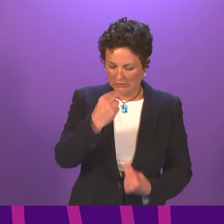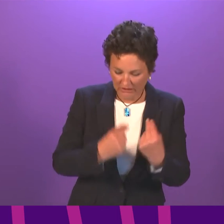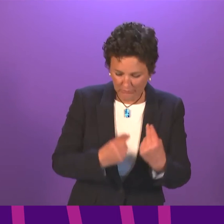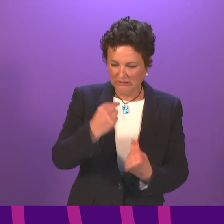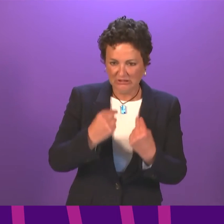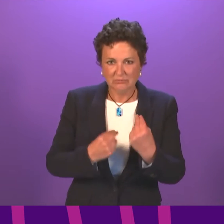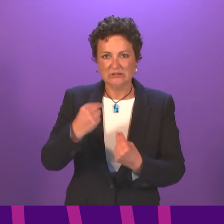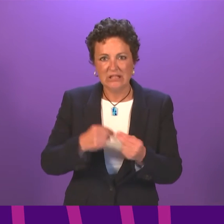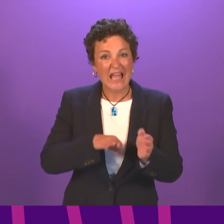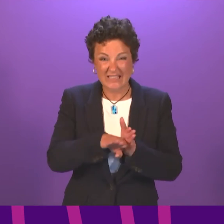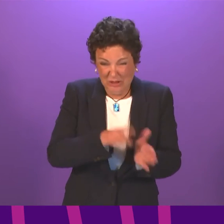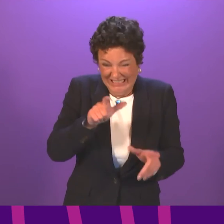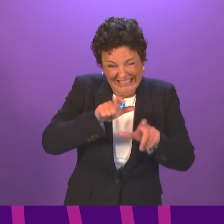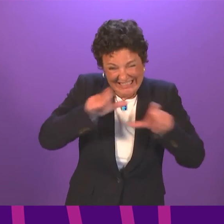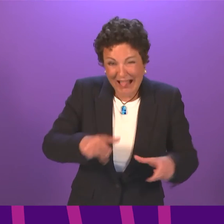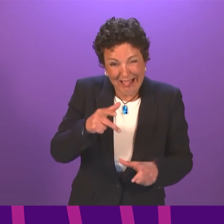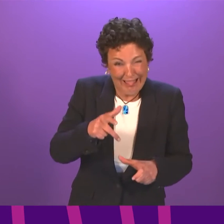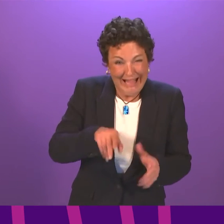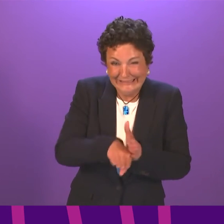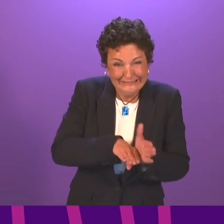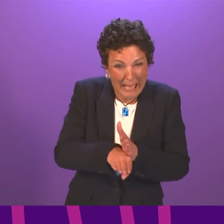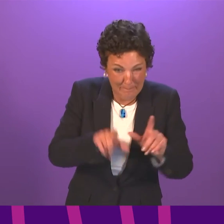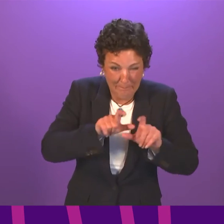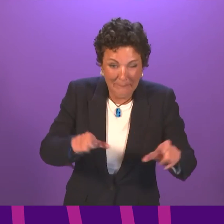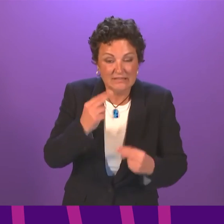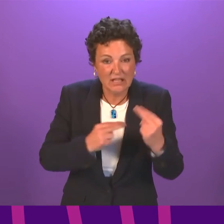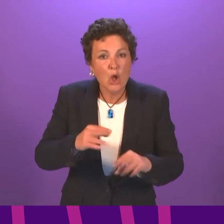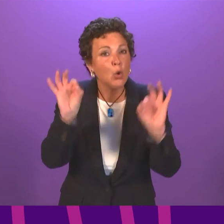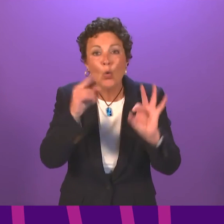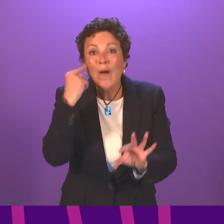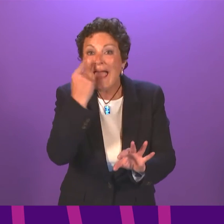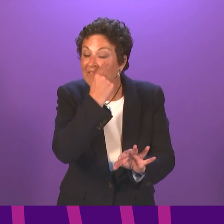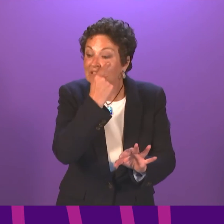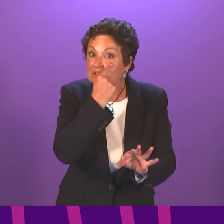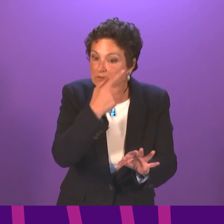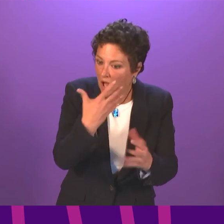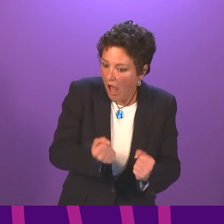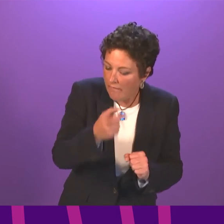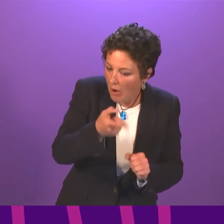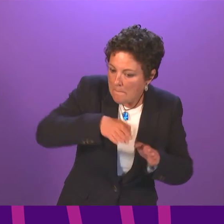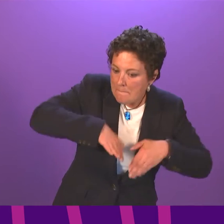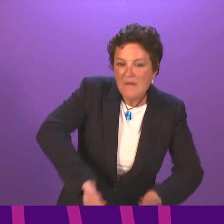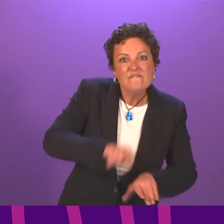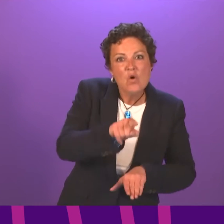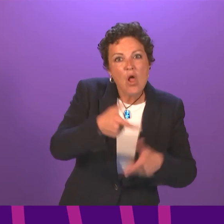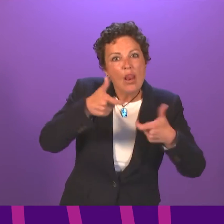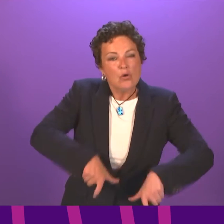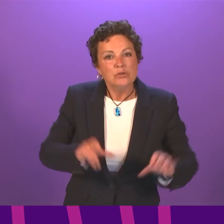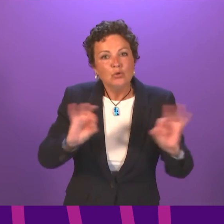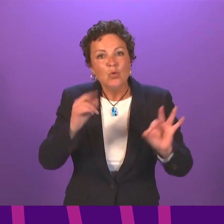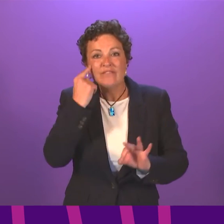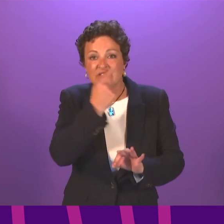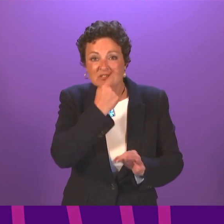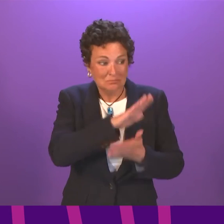exams in all but name. There was no evidence available of her prior performance due to lockdown. Her lost education time